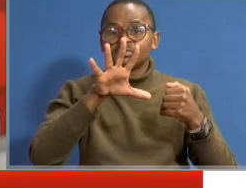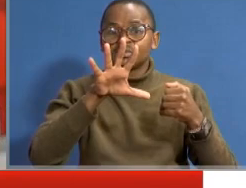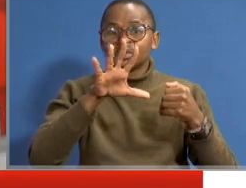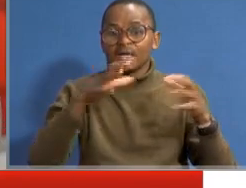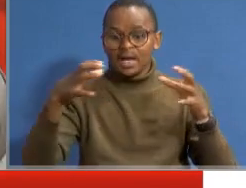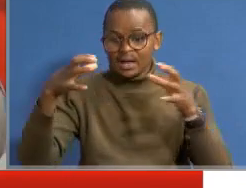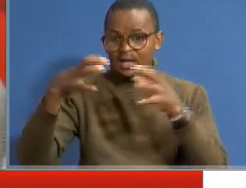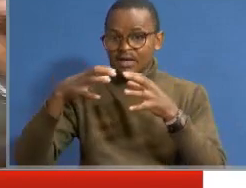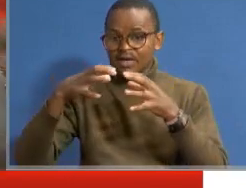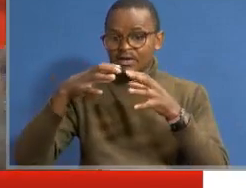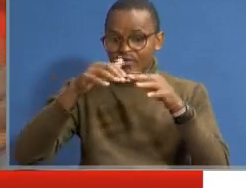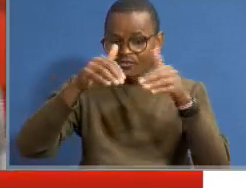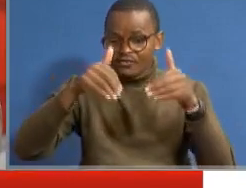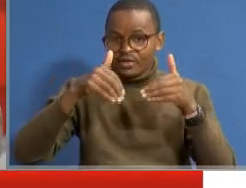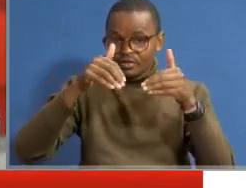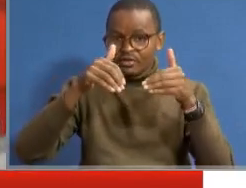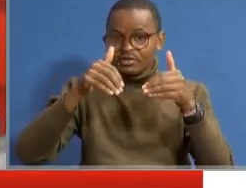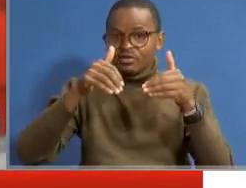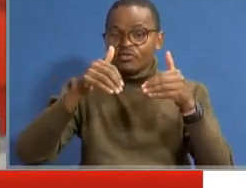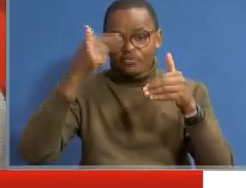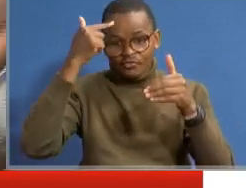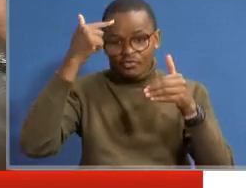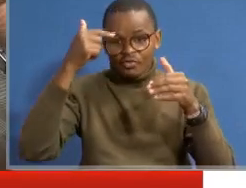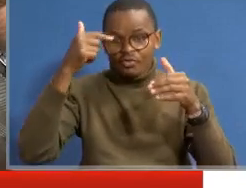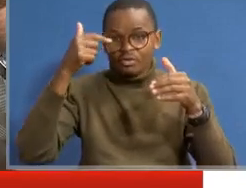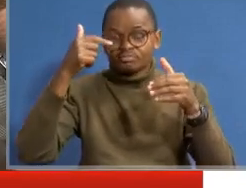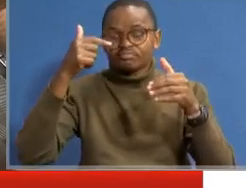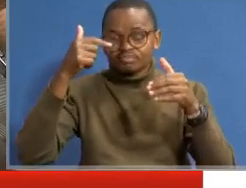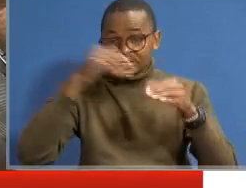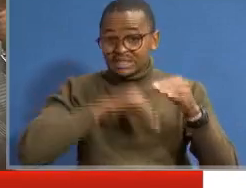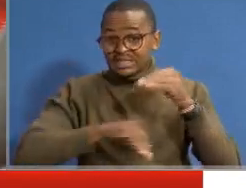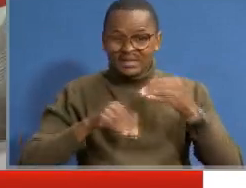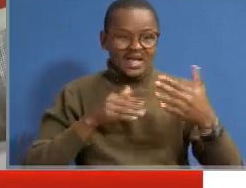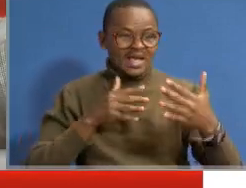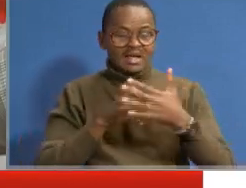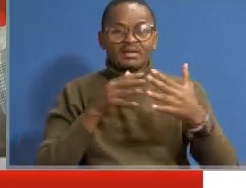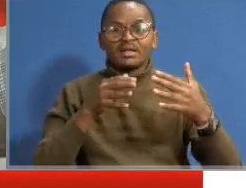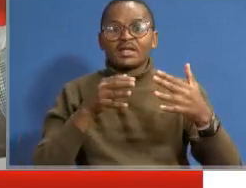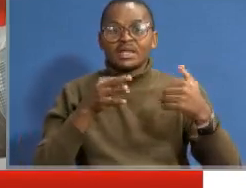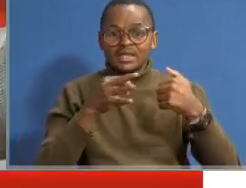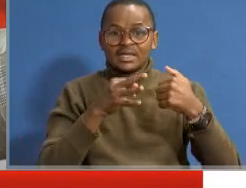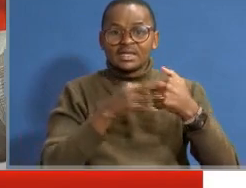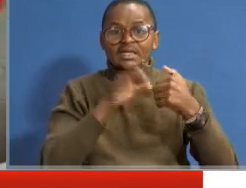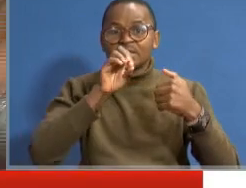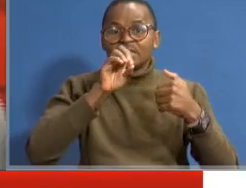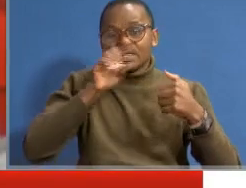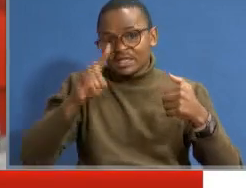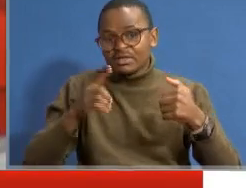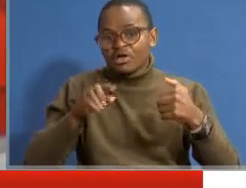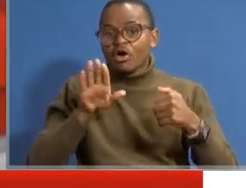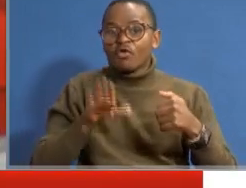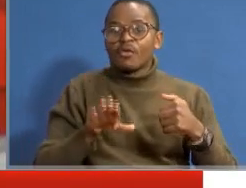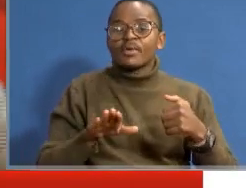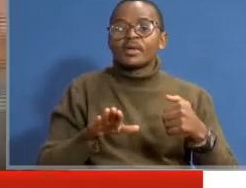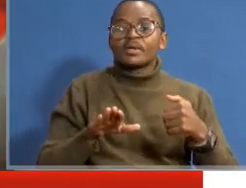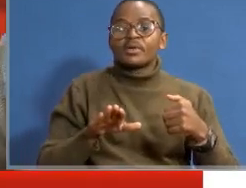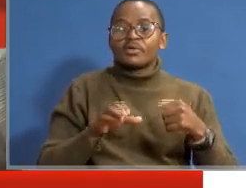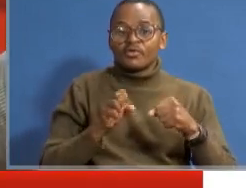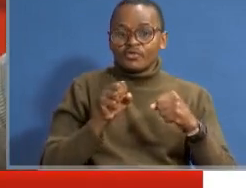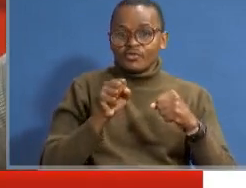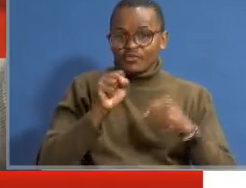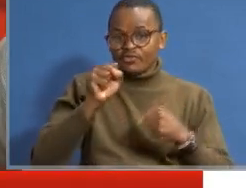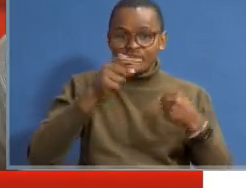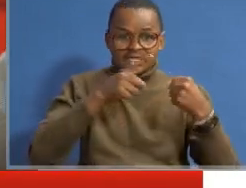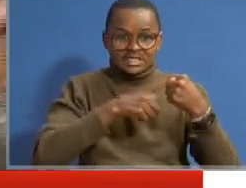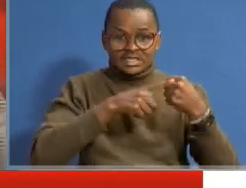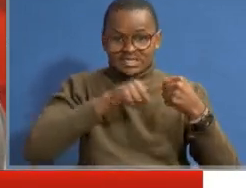company firms for persons with disability against 80,000 firms of women, 56